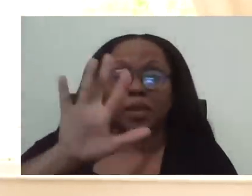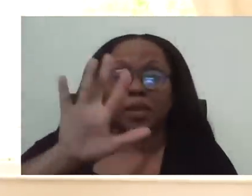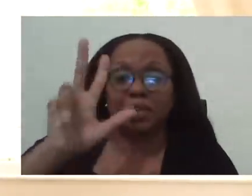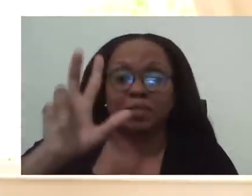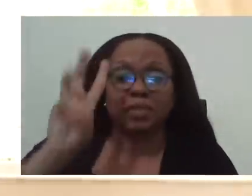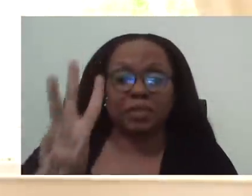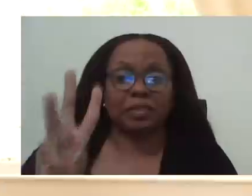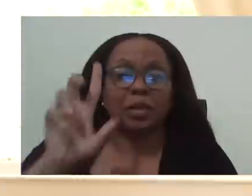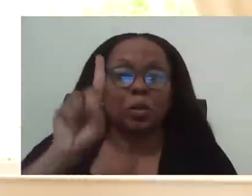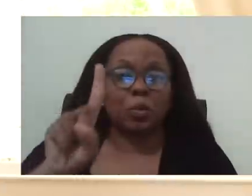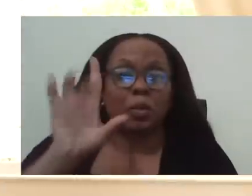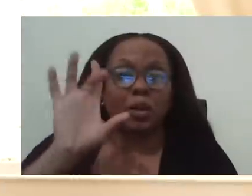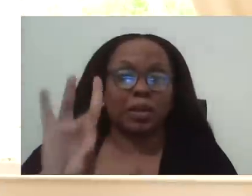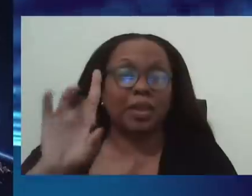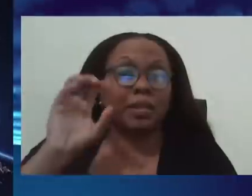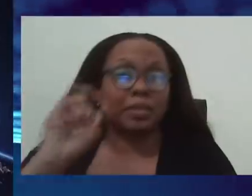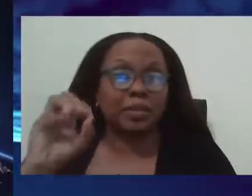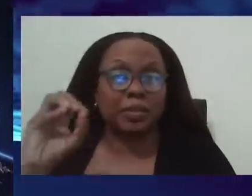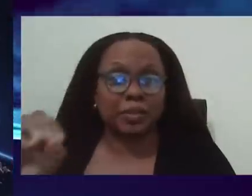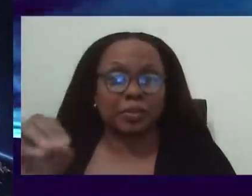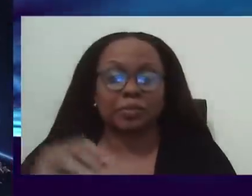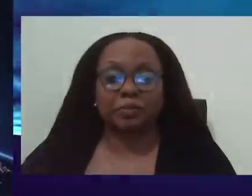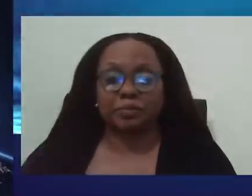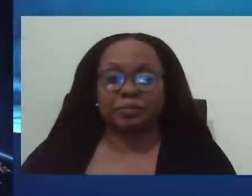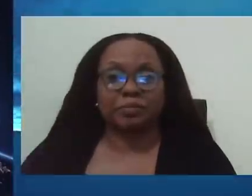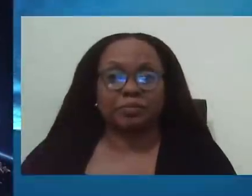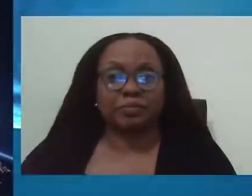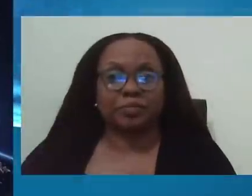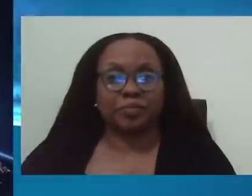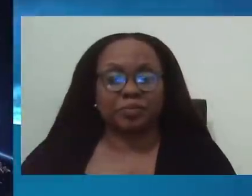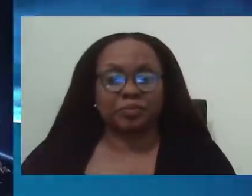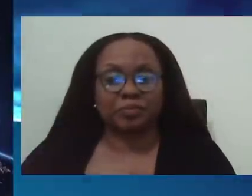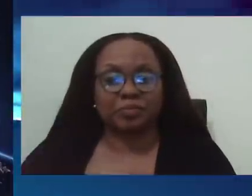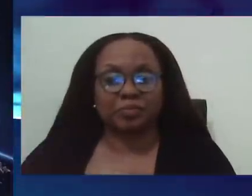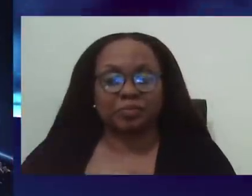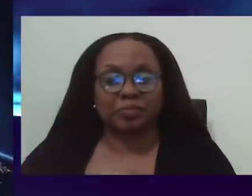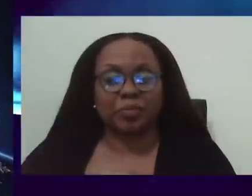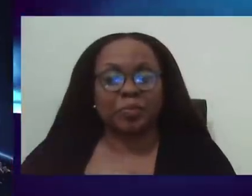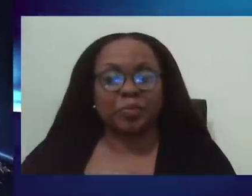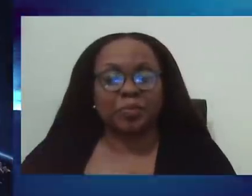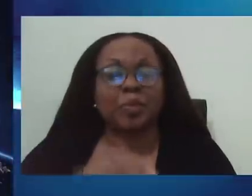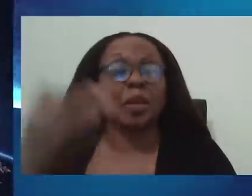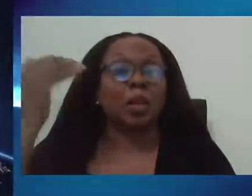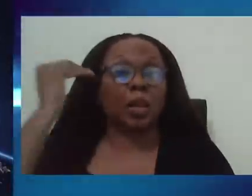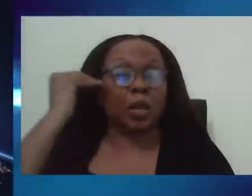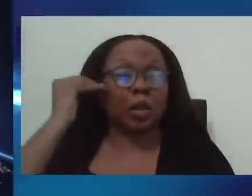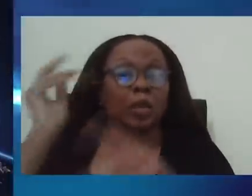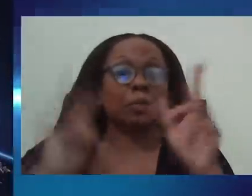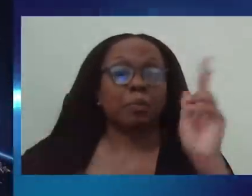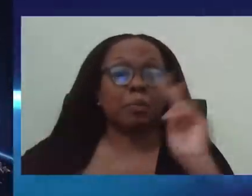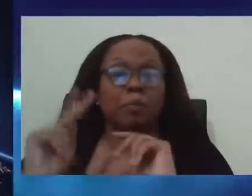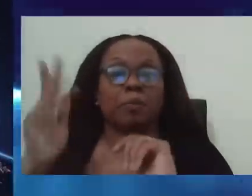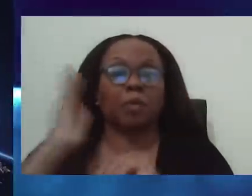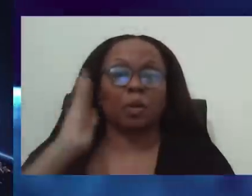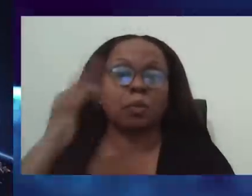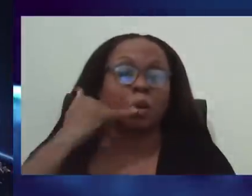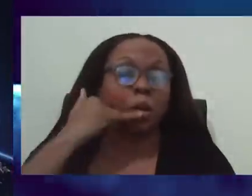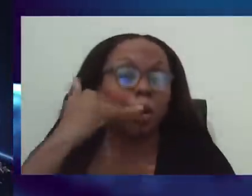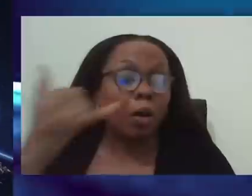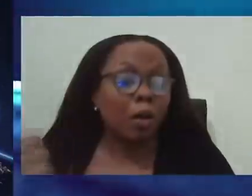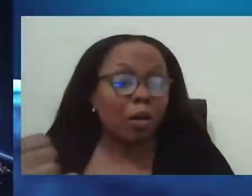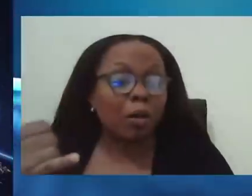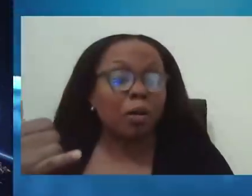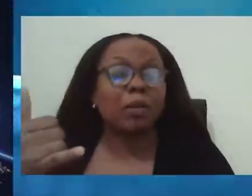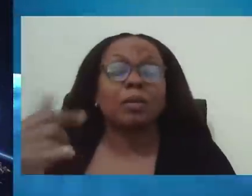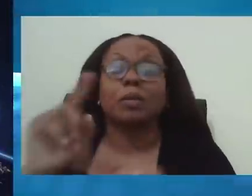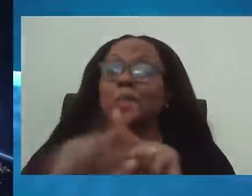536-1800. And we want to encourage, I know that persons will end up calling that are not COVID positive, but